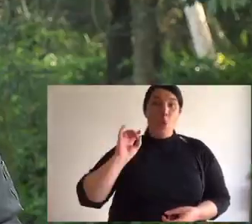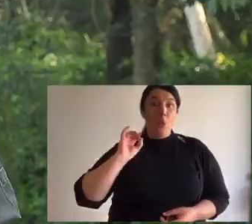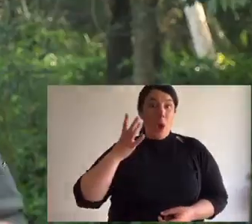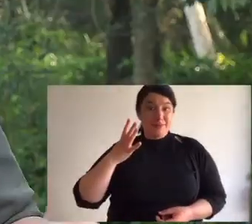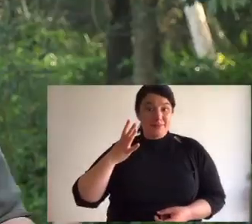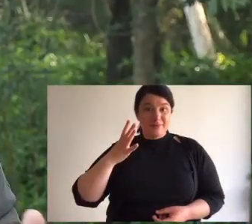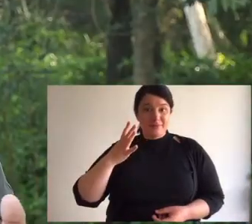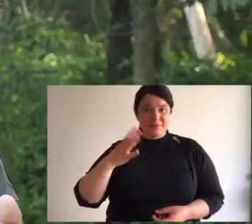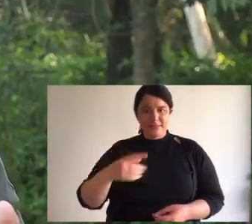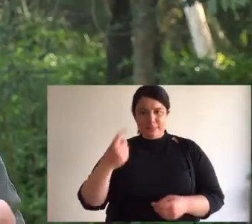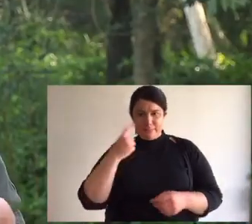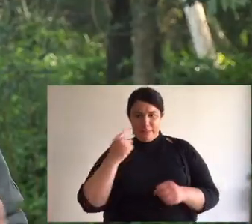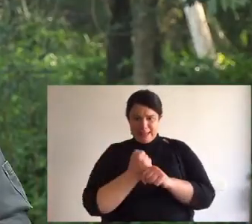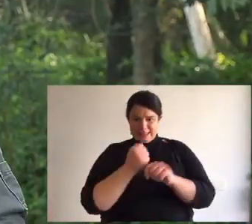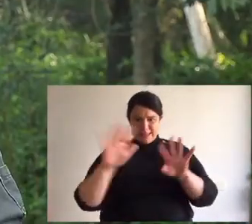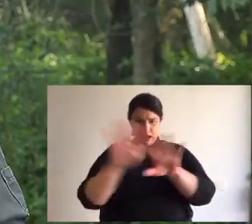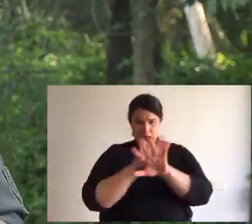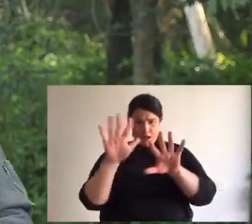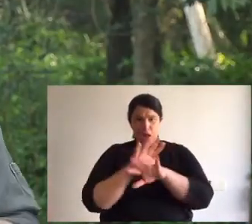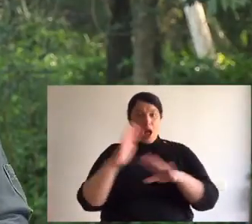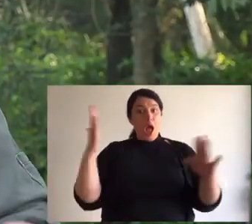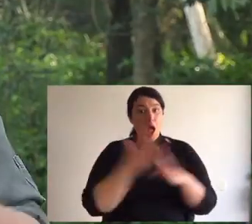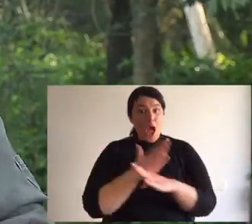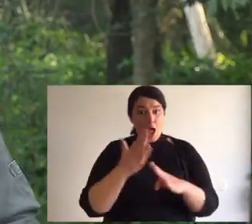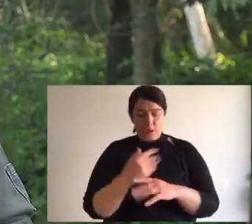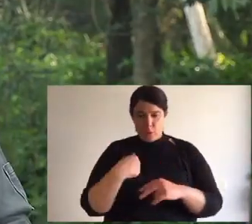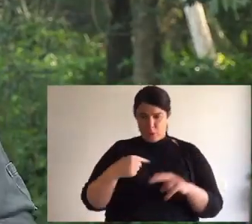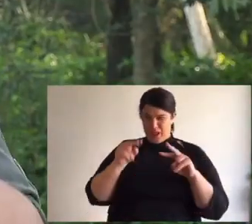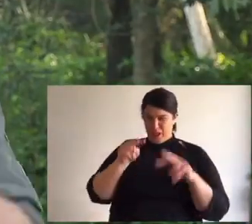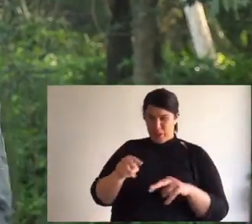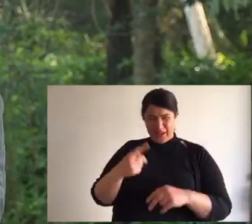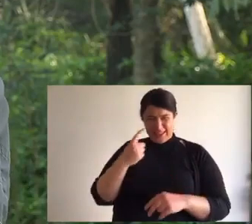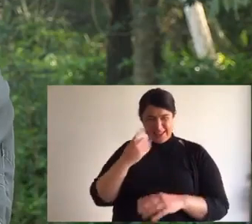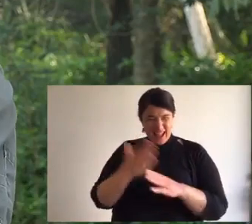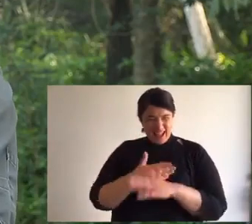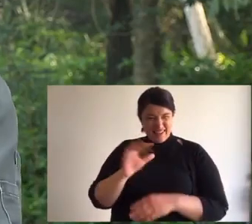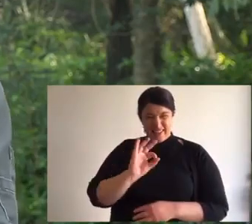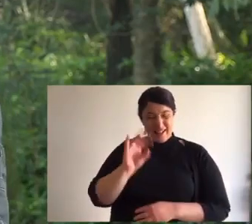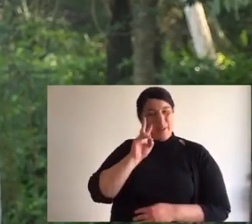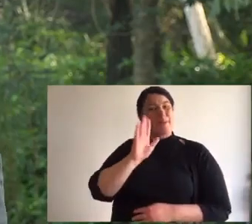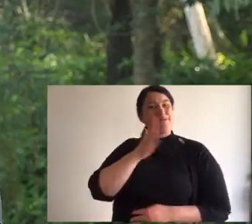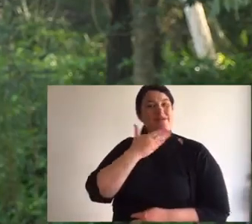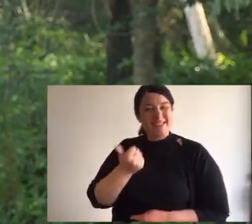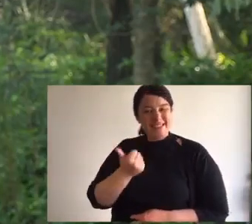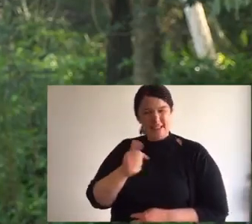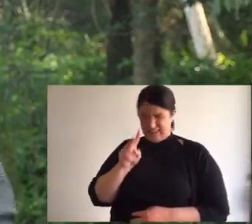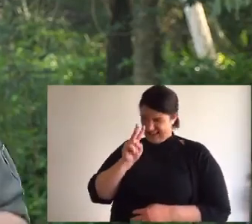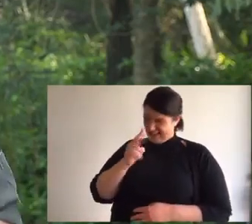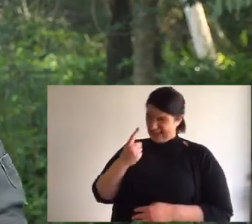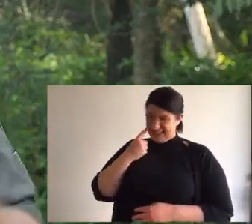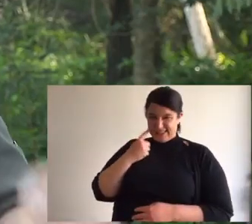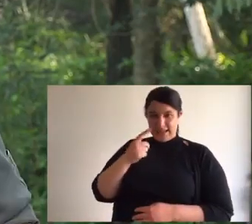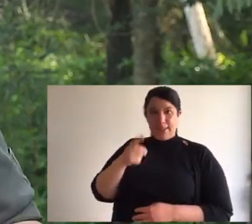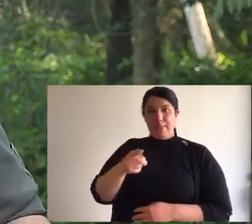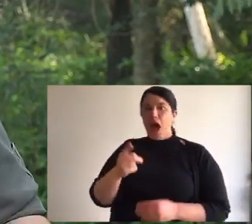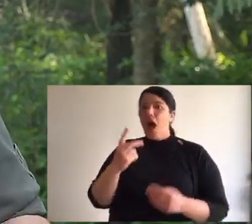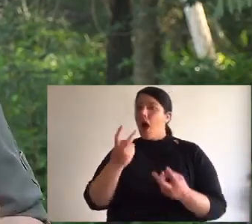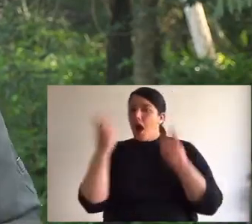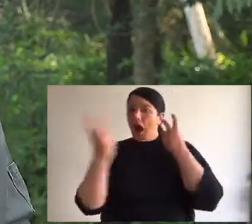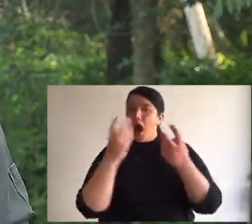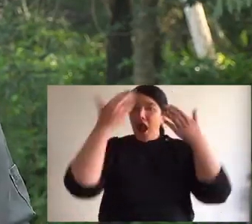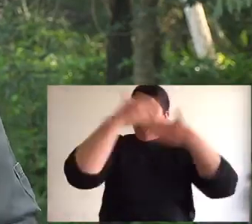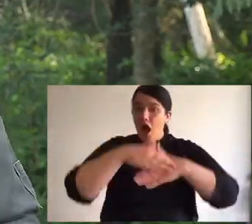with white spots. Now that's called disruptive camouflage. So to us, it doesn't look that camouflage. It looks quite pretty.